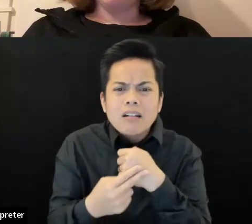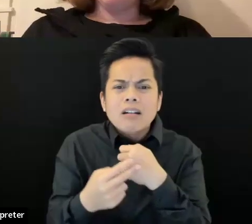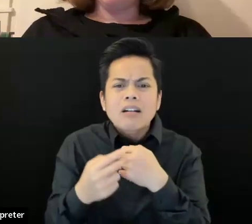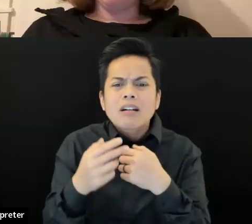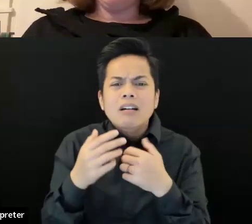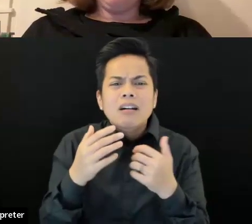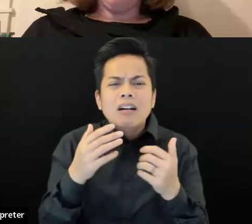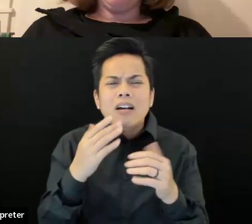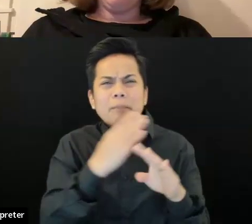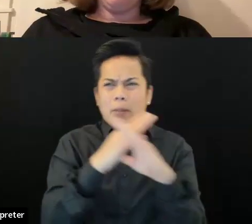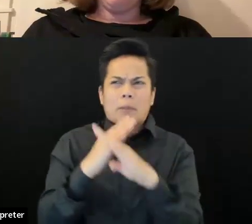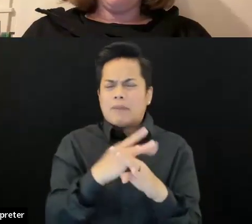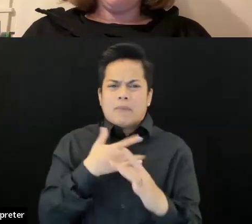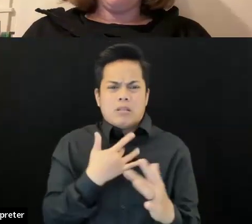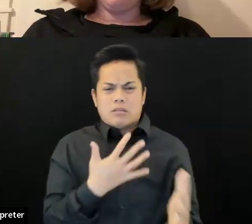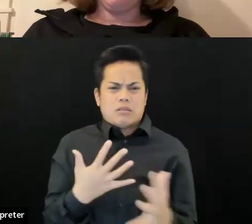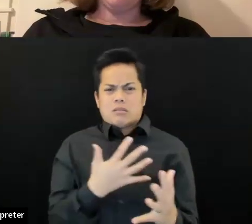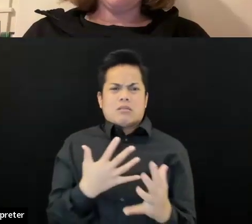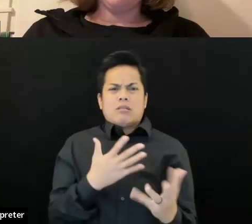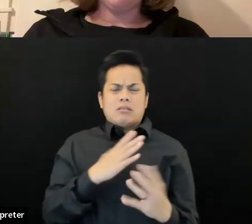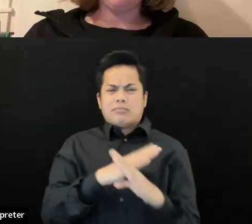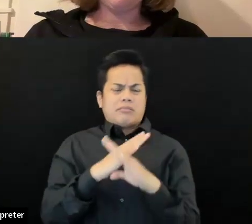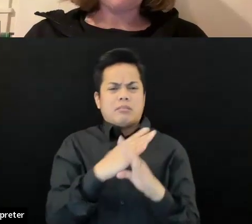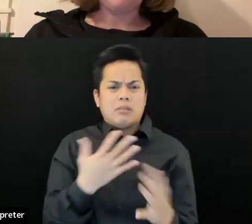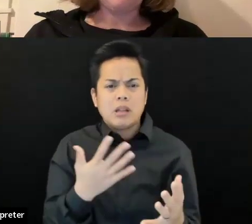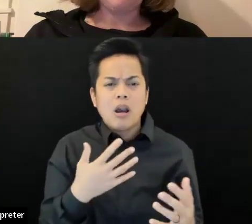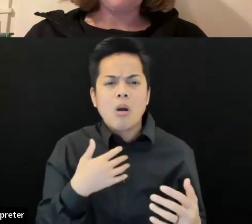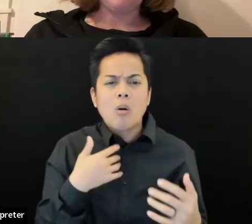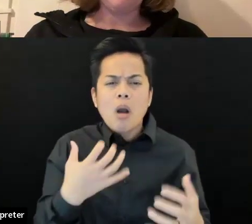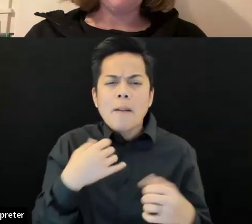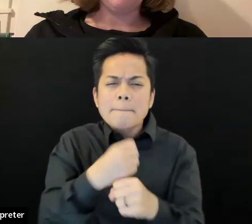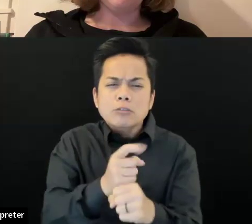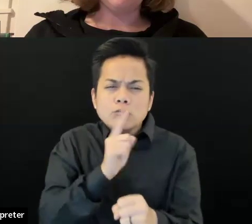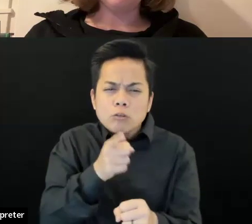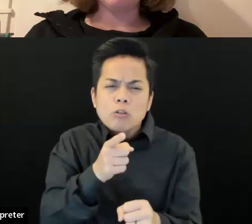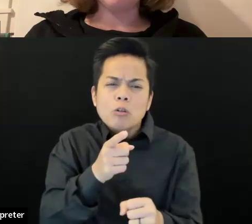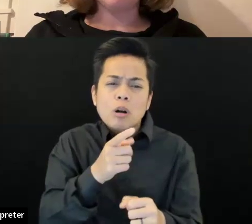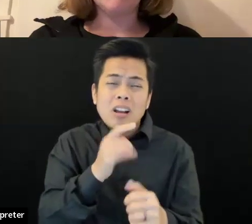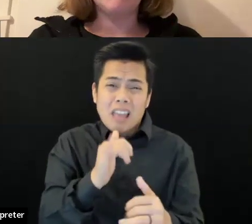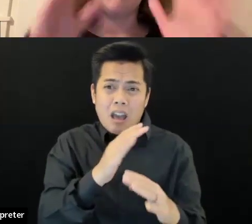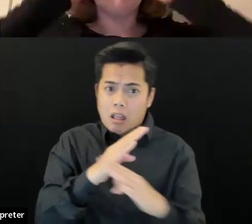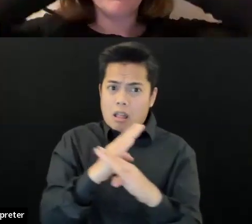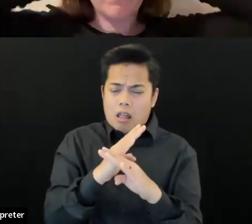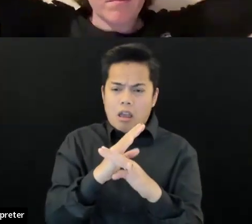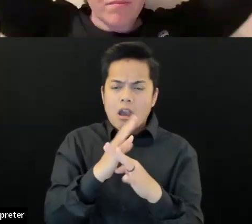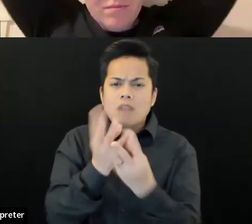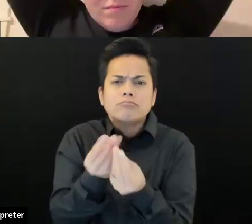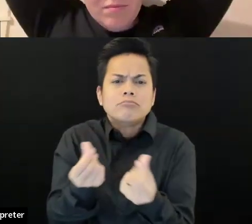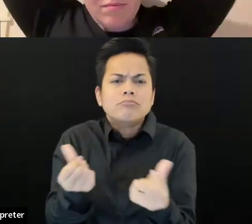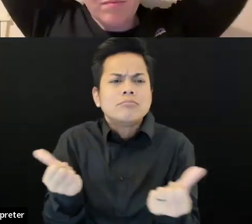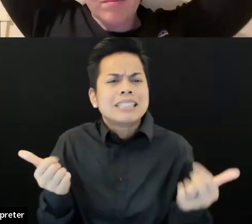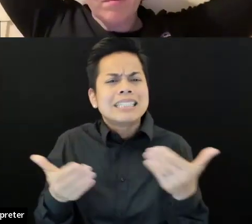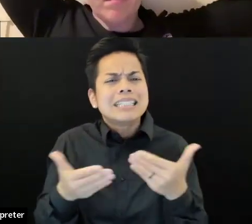um, and so making those barriers as small as possible so that we can have voices heard from a diverse community.